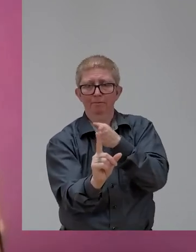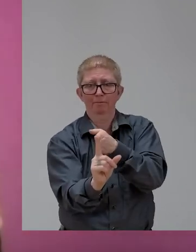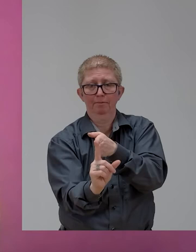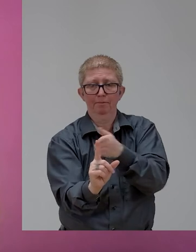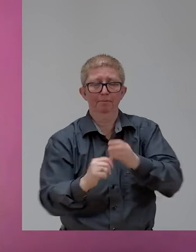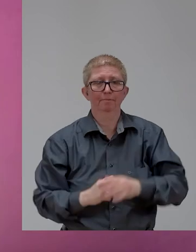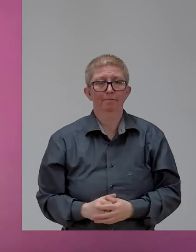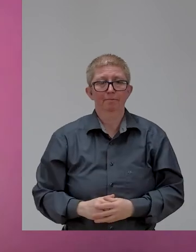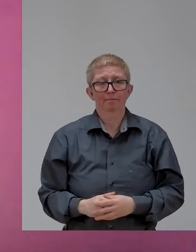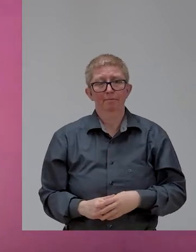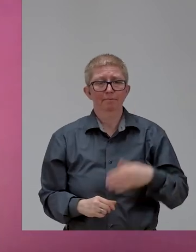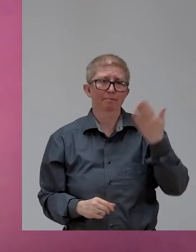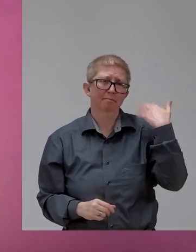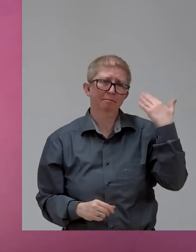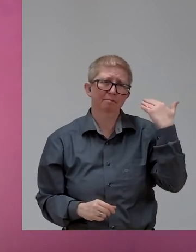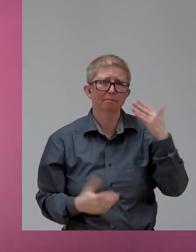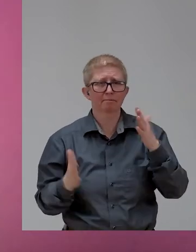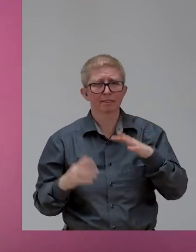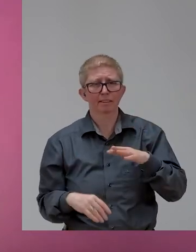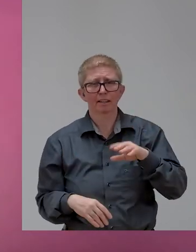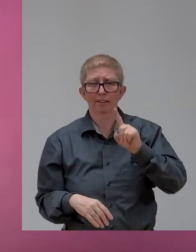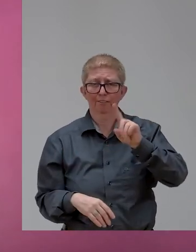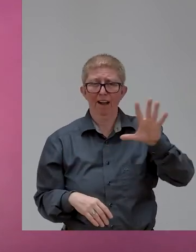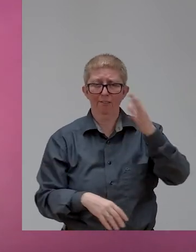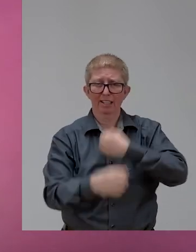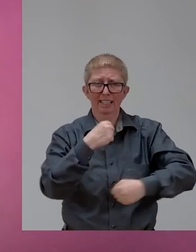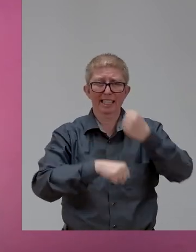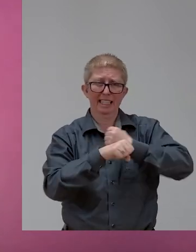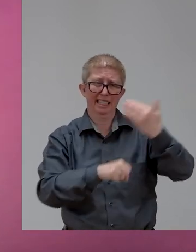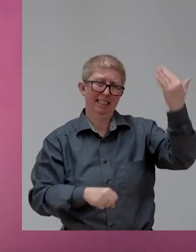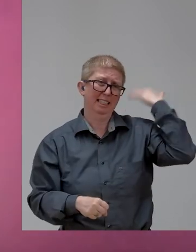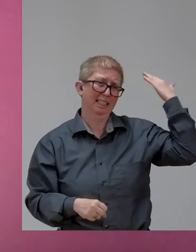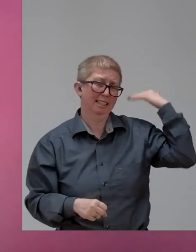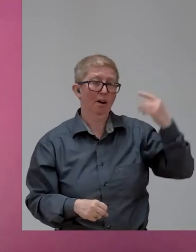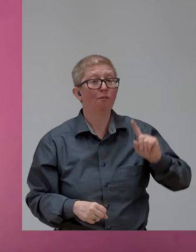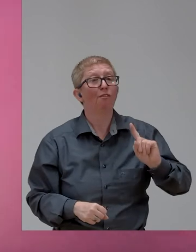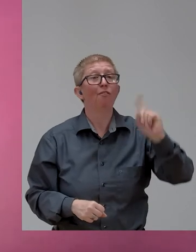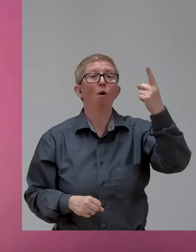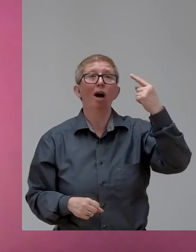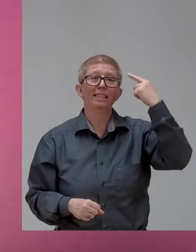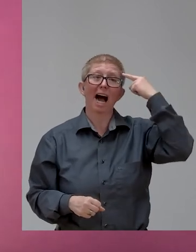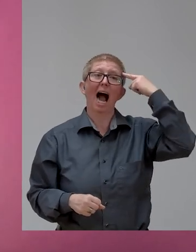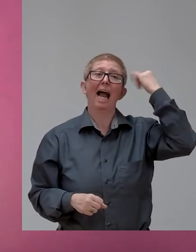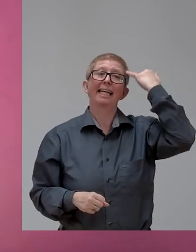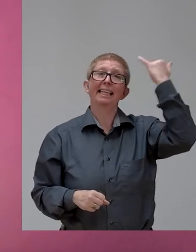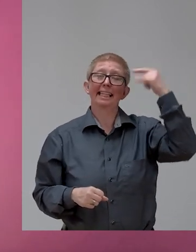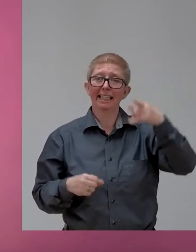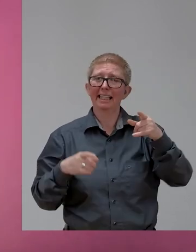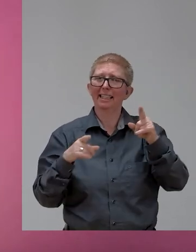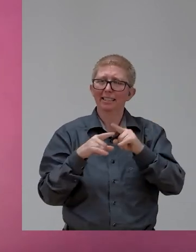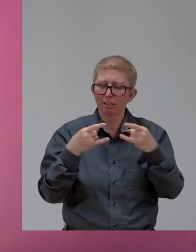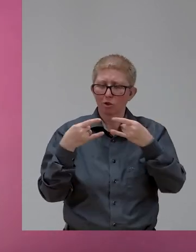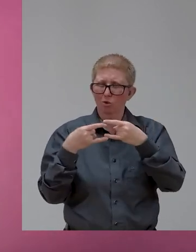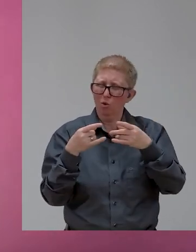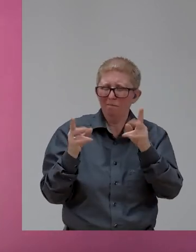point. It's in living history. And why, why has it grown? Well, when we